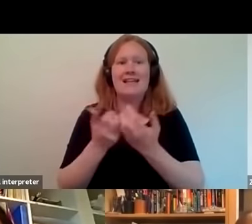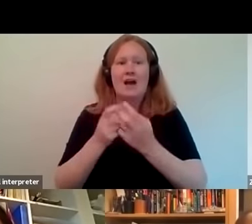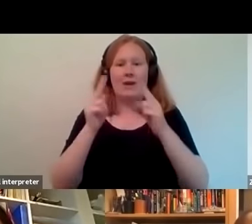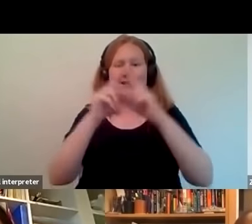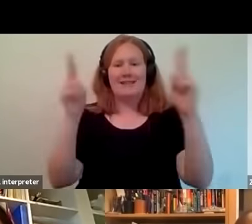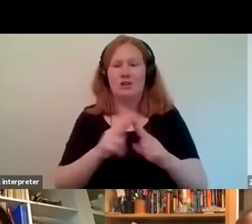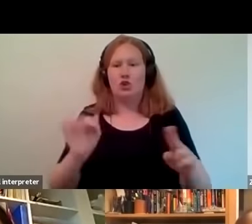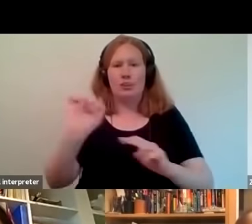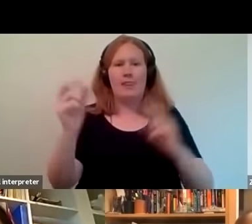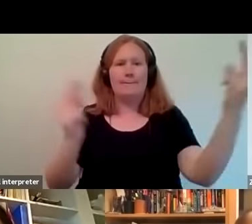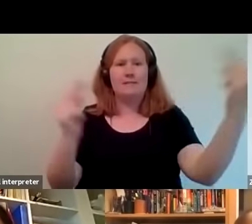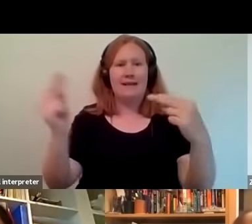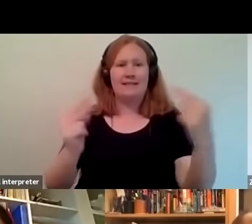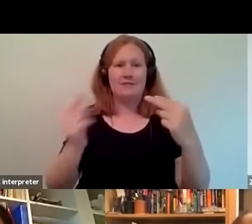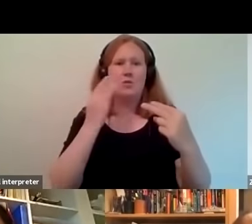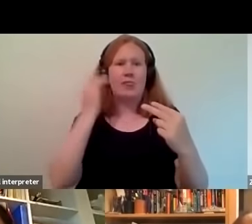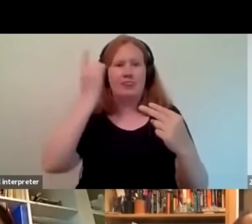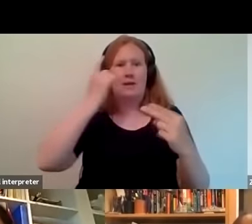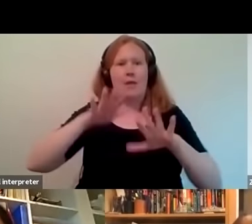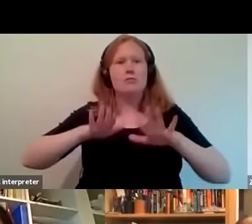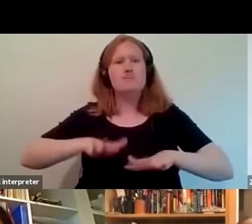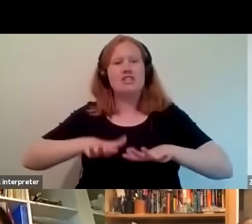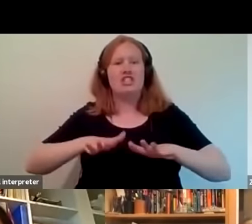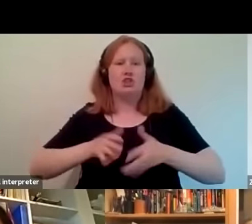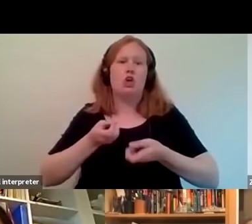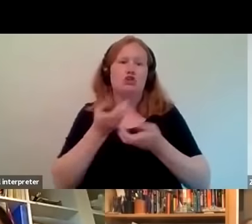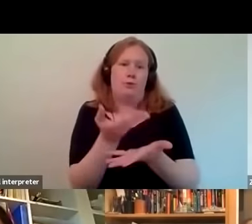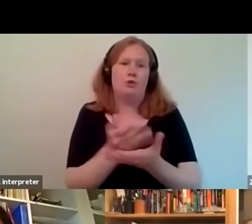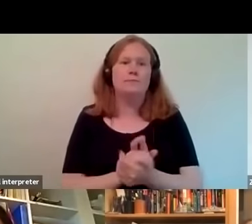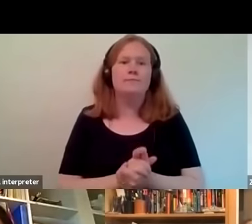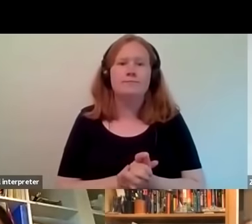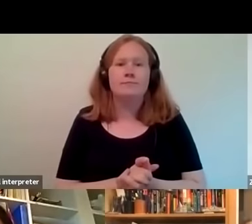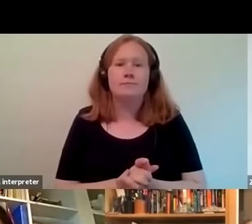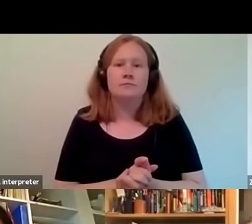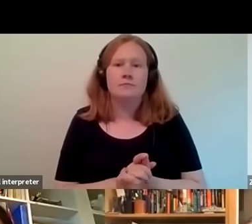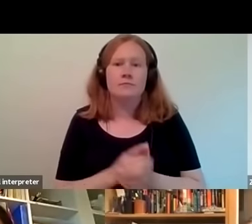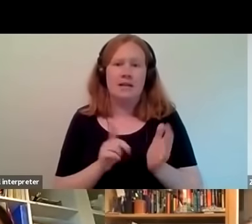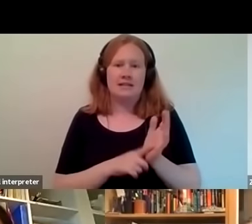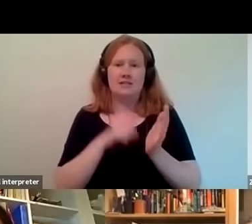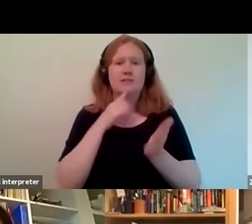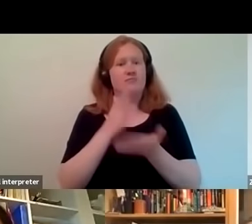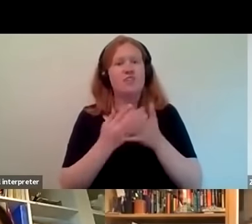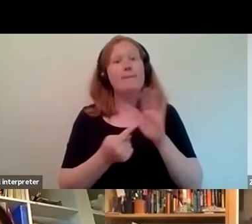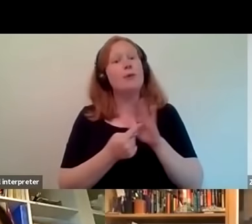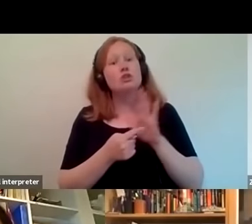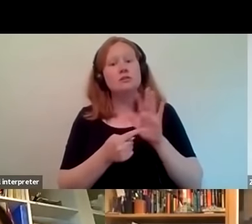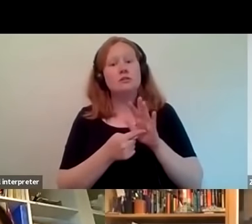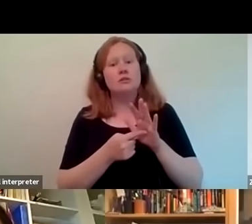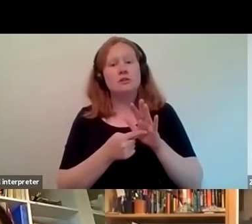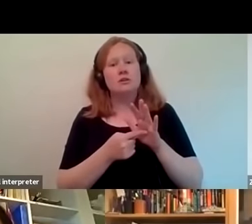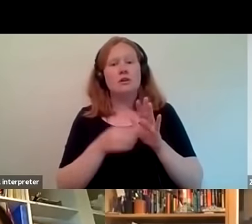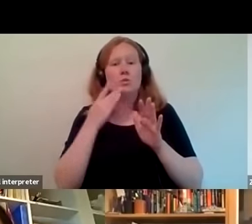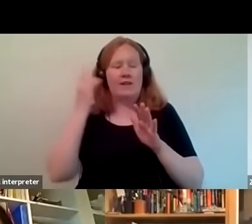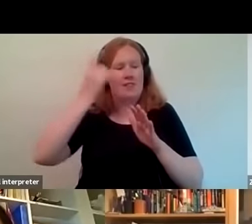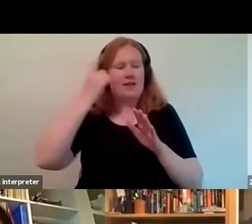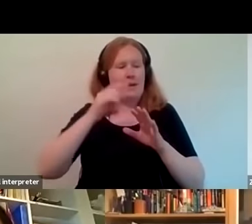at this british contribution that's really important and um and i think also just especially with no base like